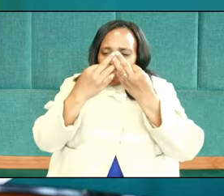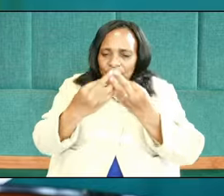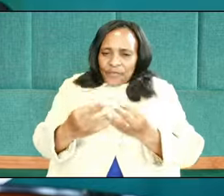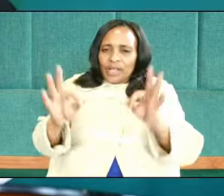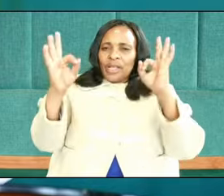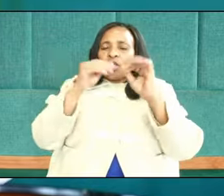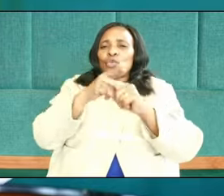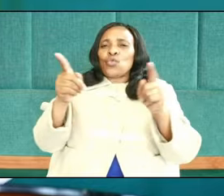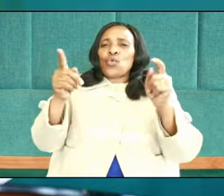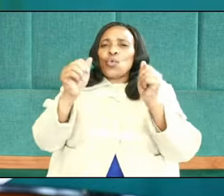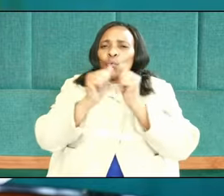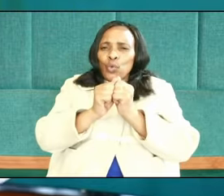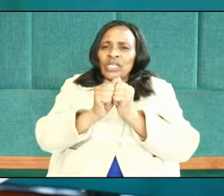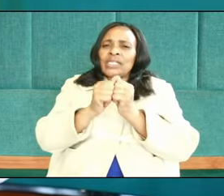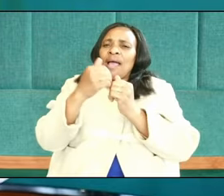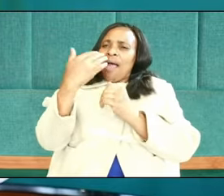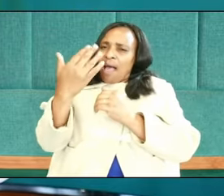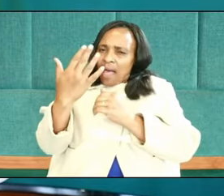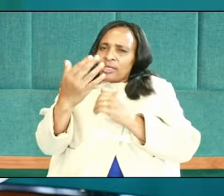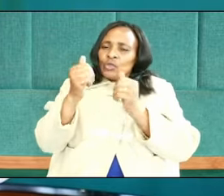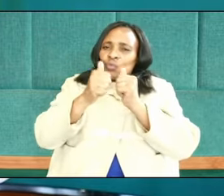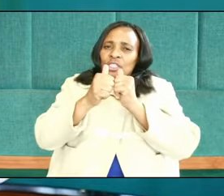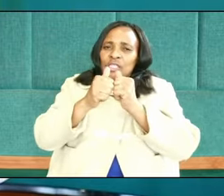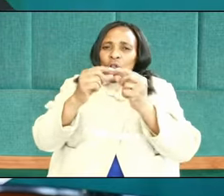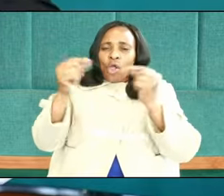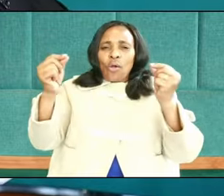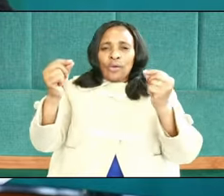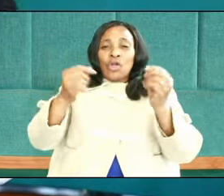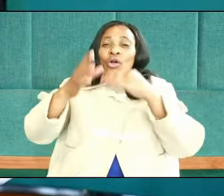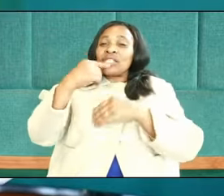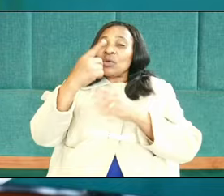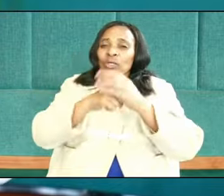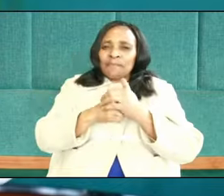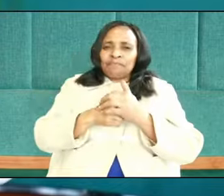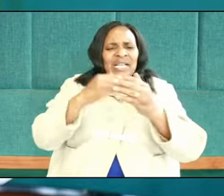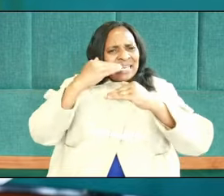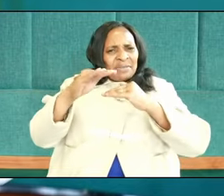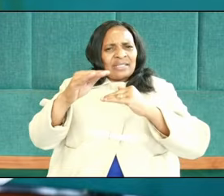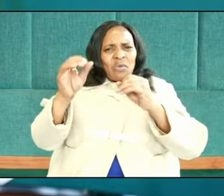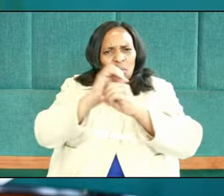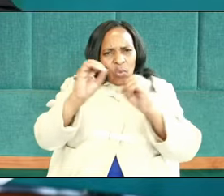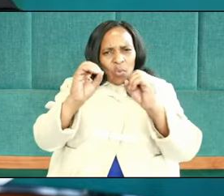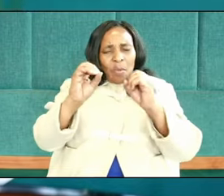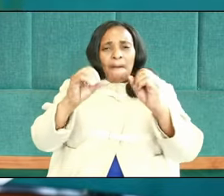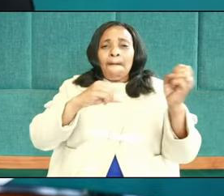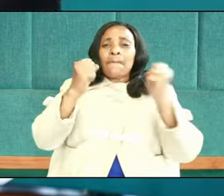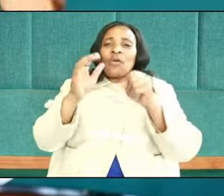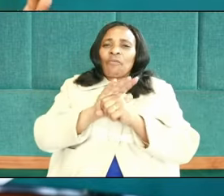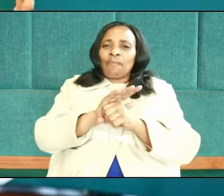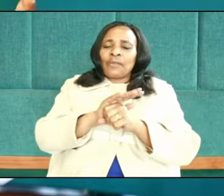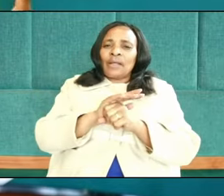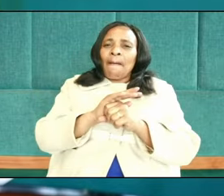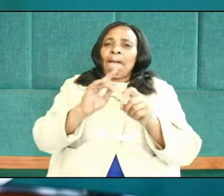with an outstretched arm. What God is saying, I am limitlessly powerful, I am